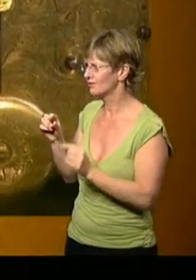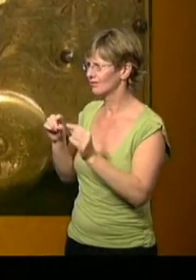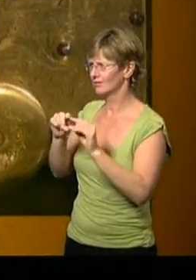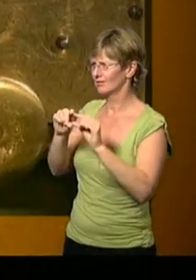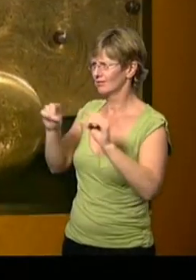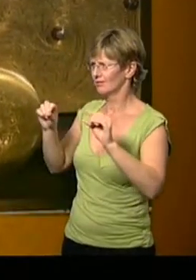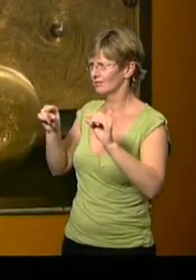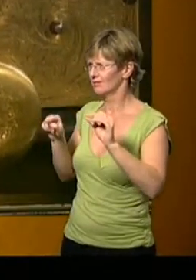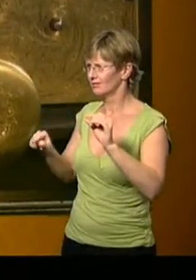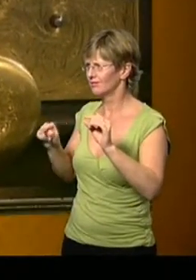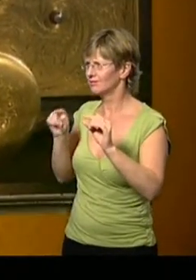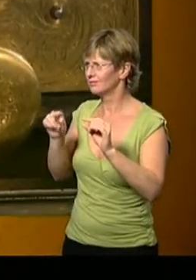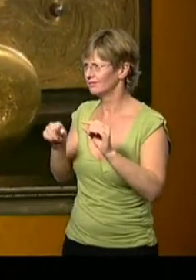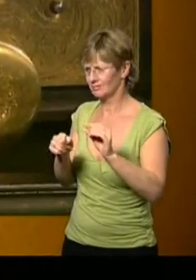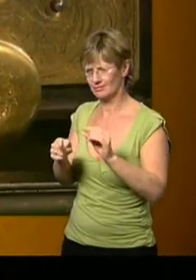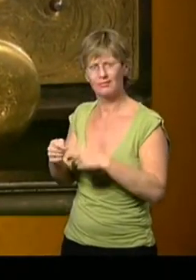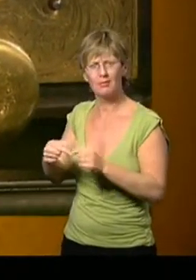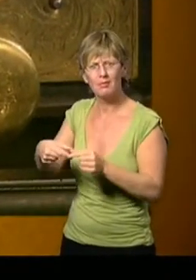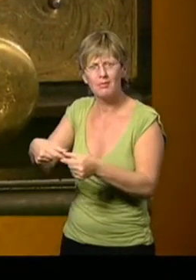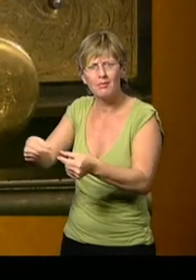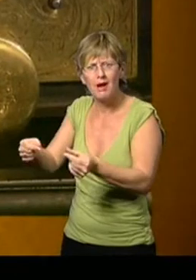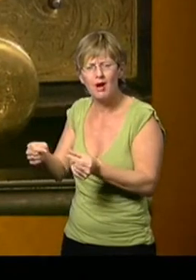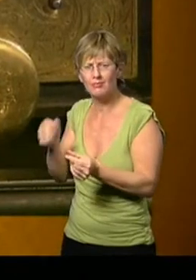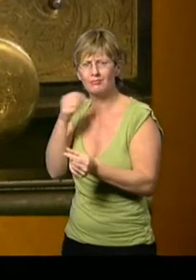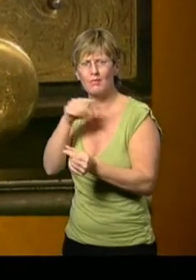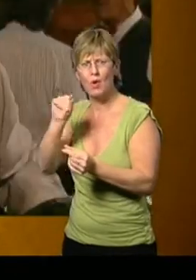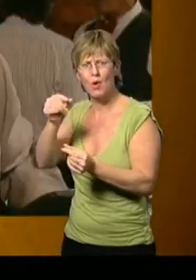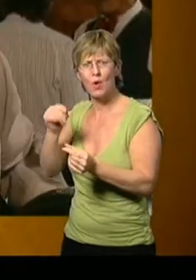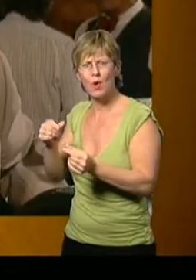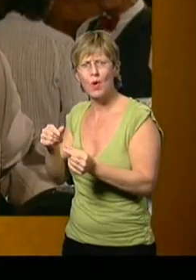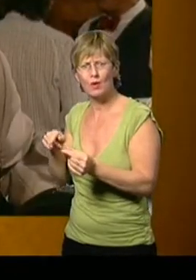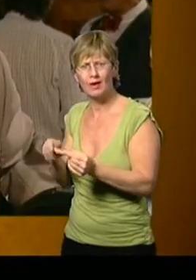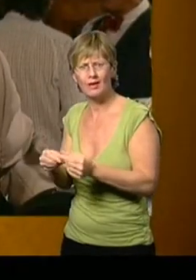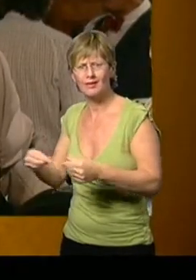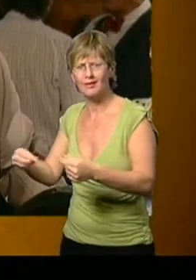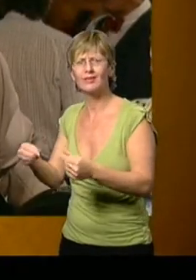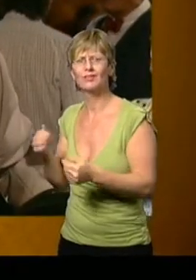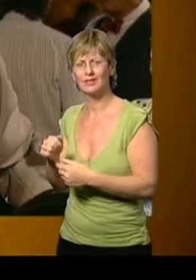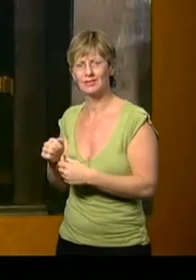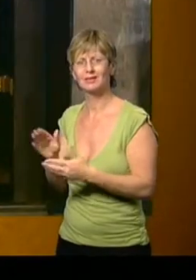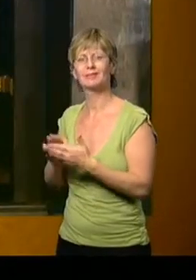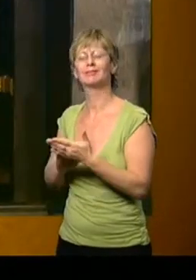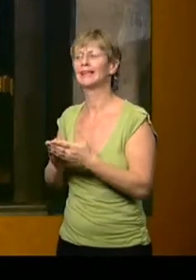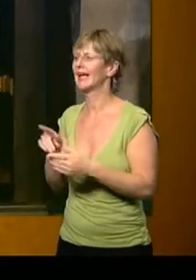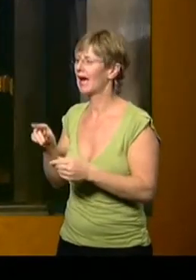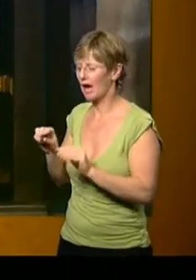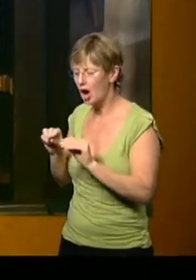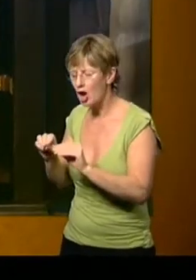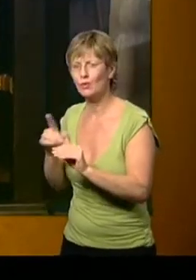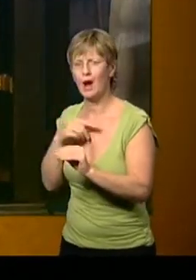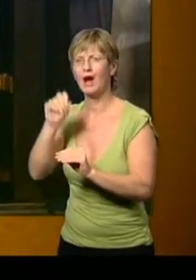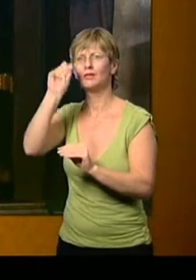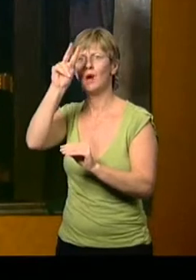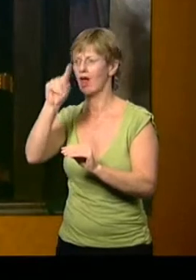to down there. And you can see the barrel hanging out underneath. Right. And they have bolted on this quarter chiming bit,